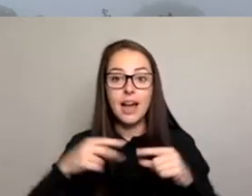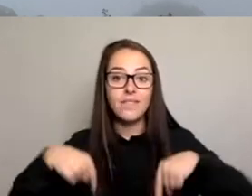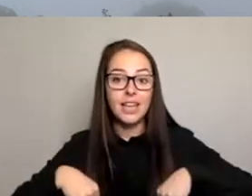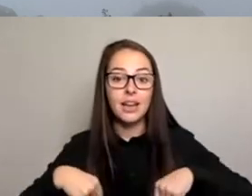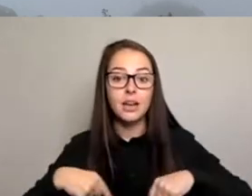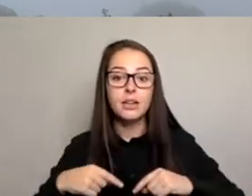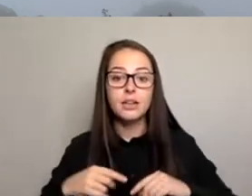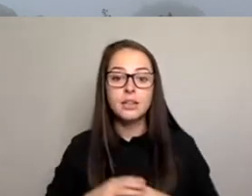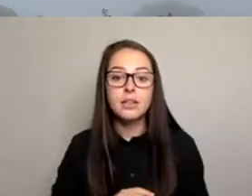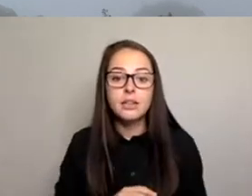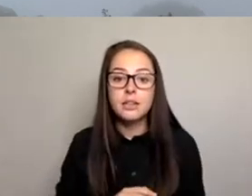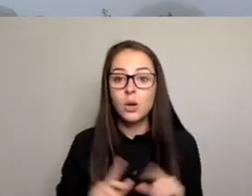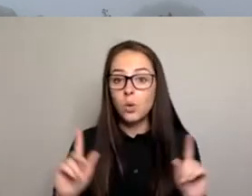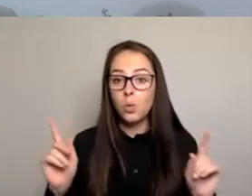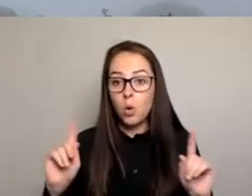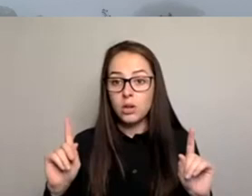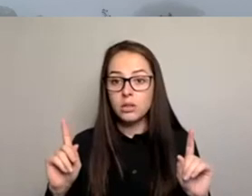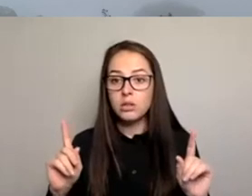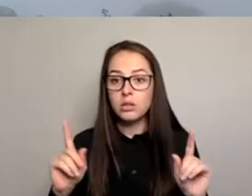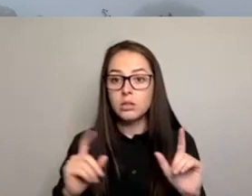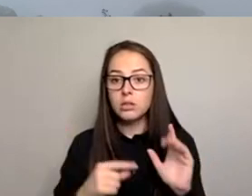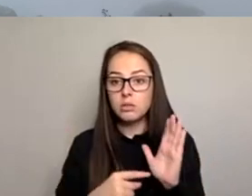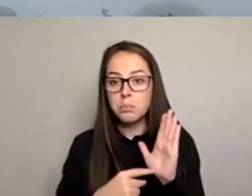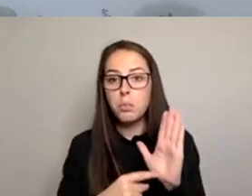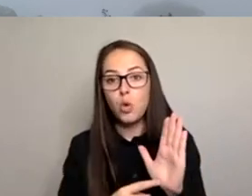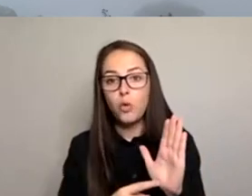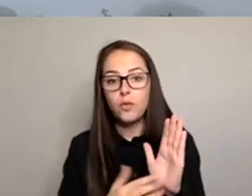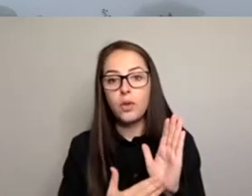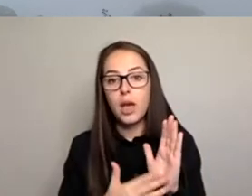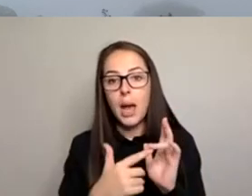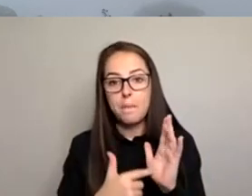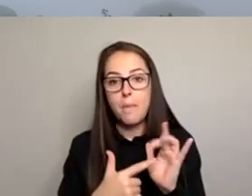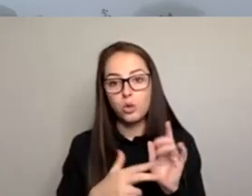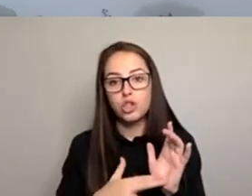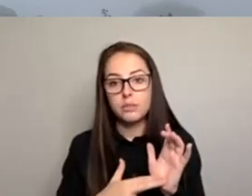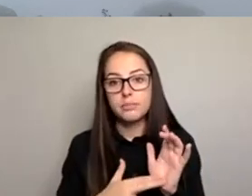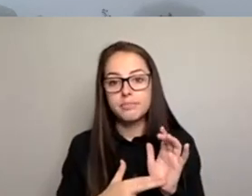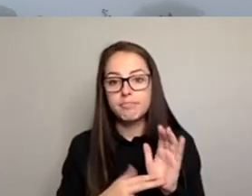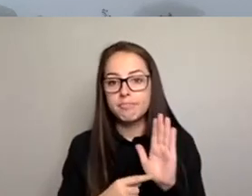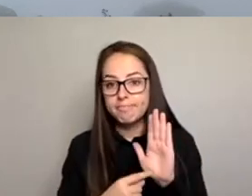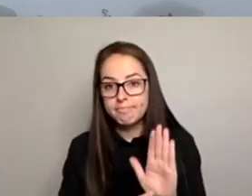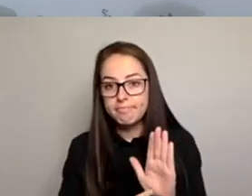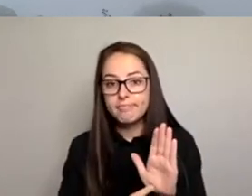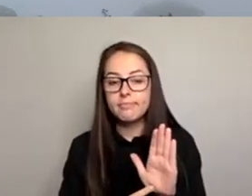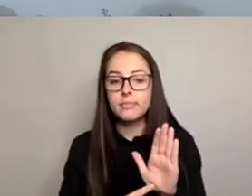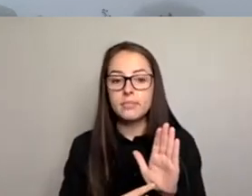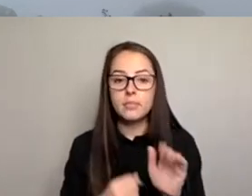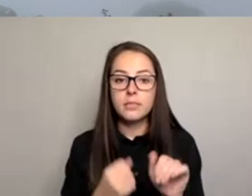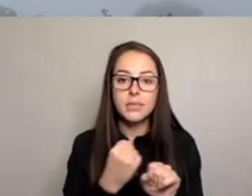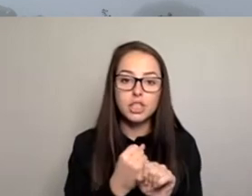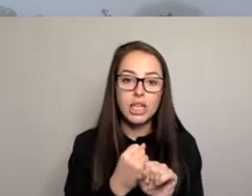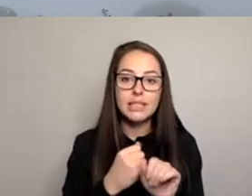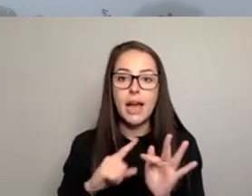is to move a motion around calling for either a gender equity strategy